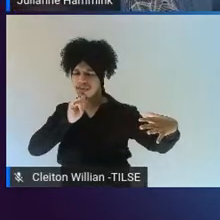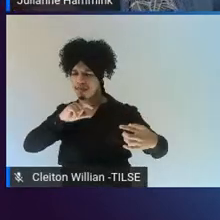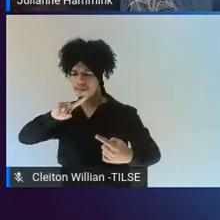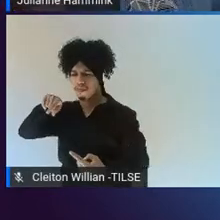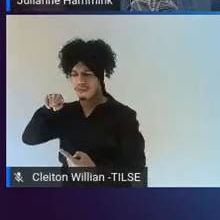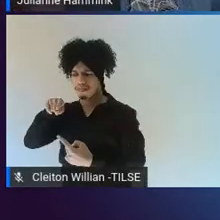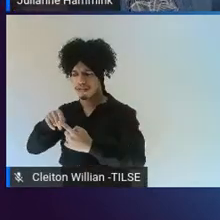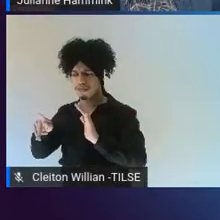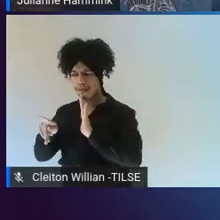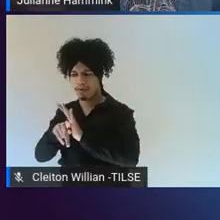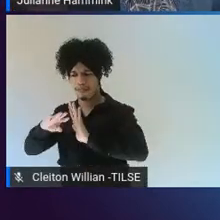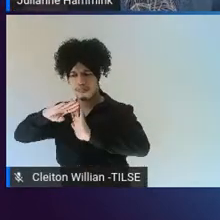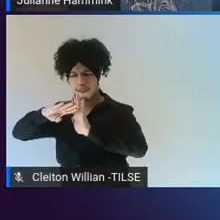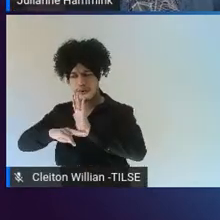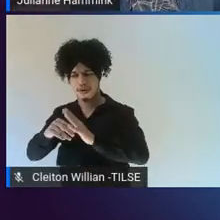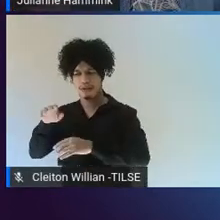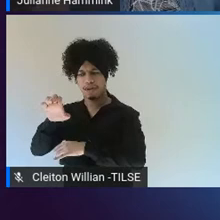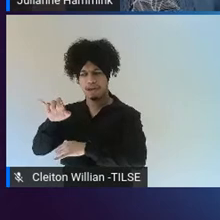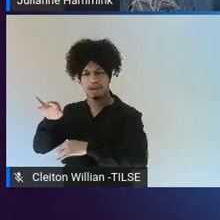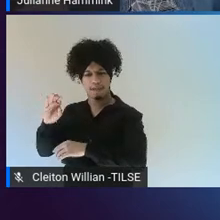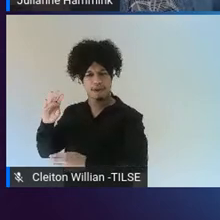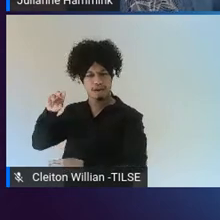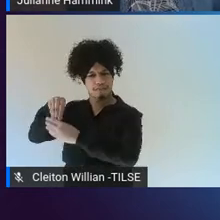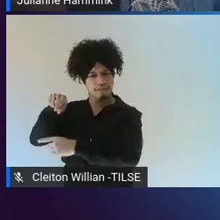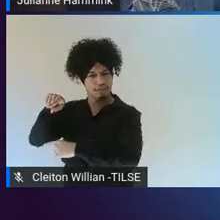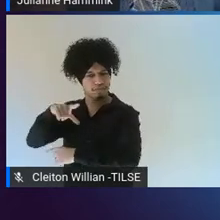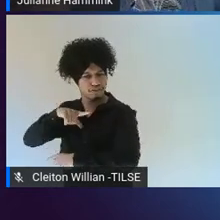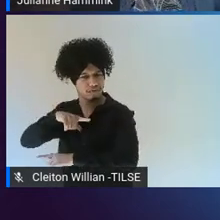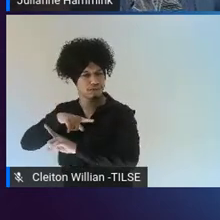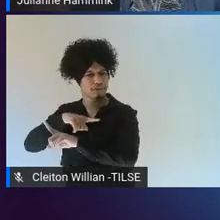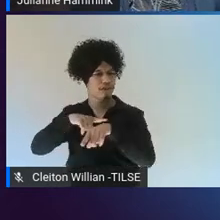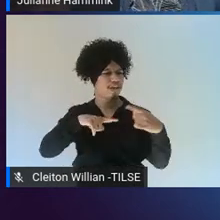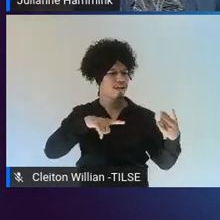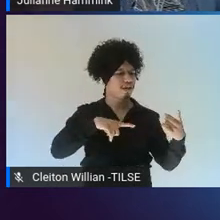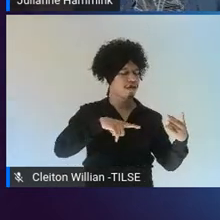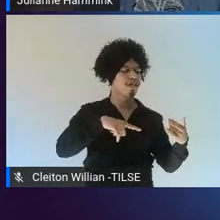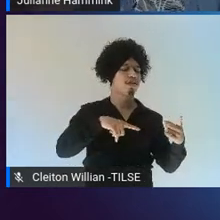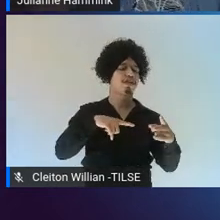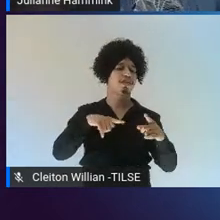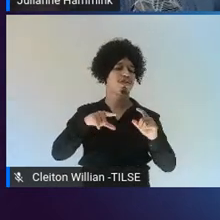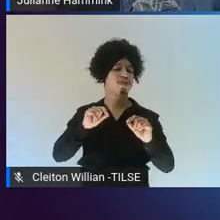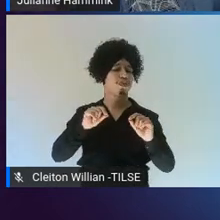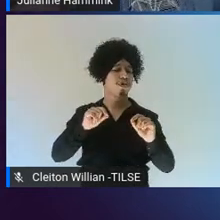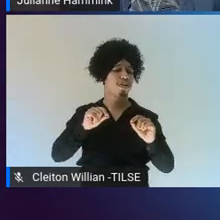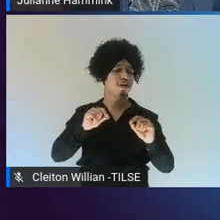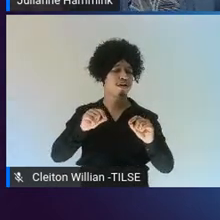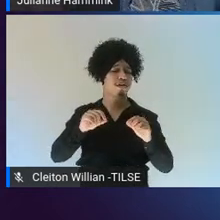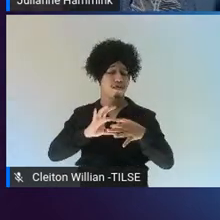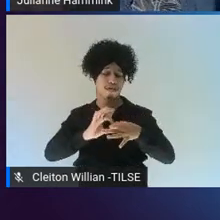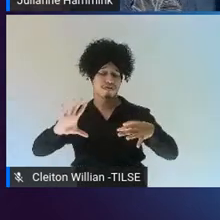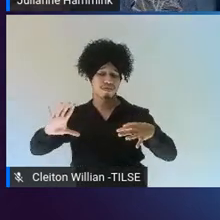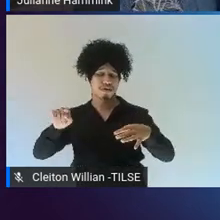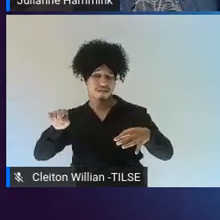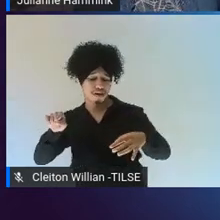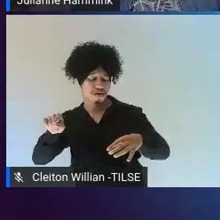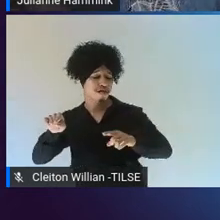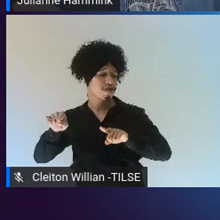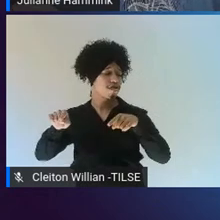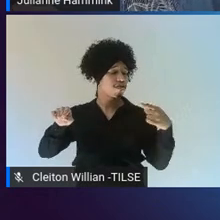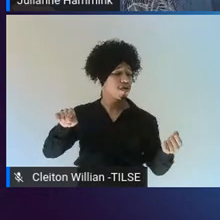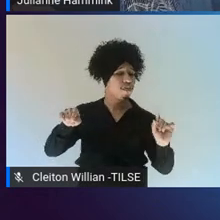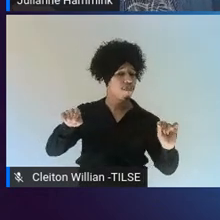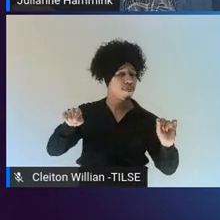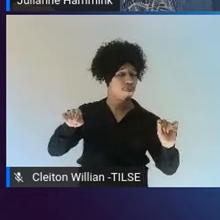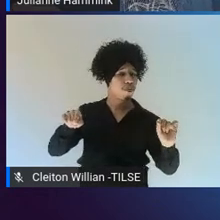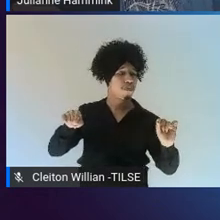program, which would be things like language proficiency and mastering the content. There was a disconnect between that and what